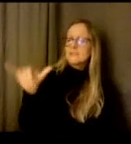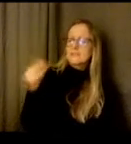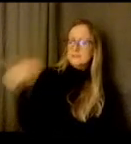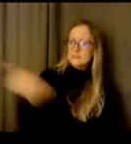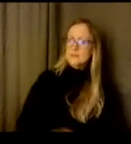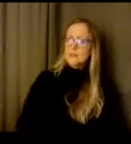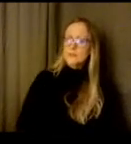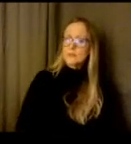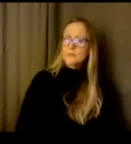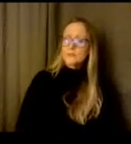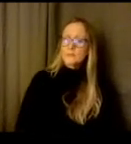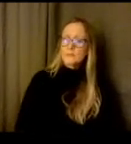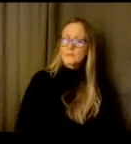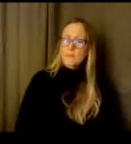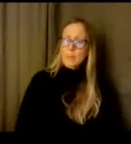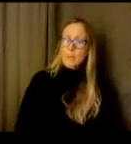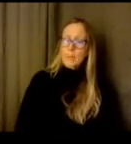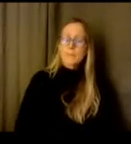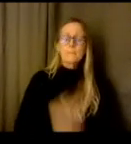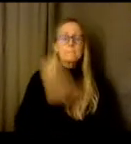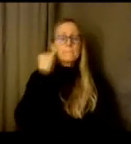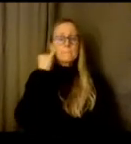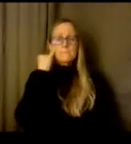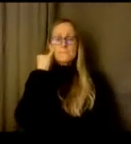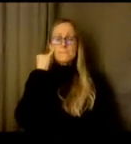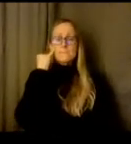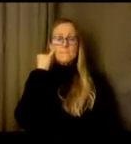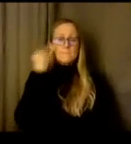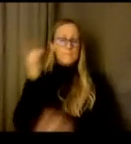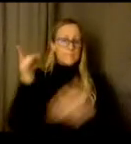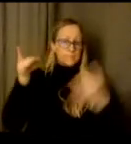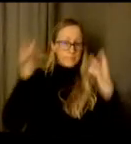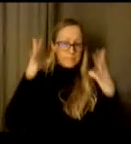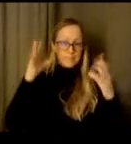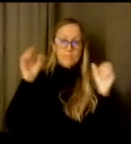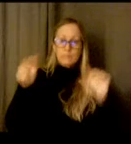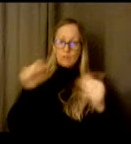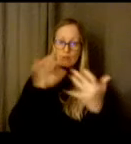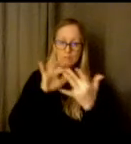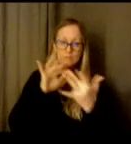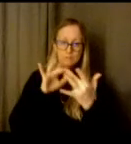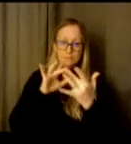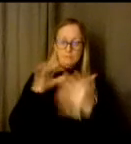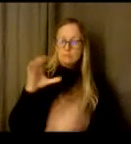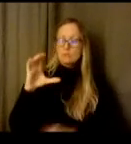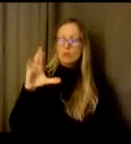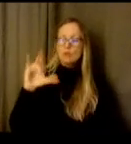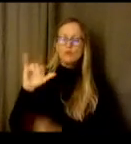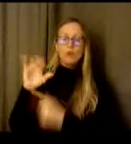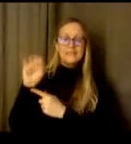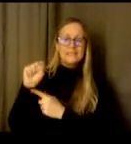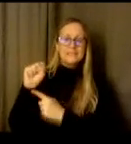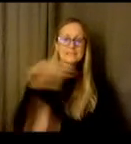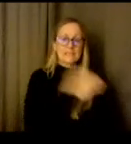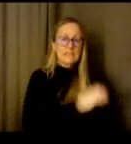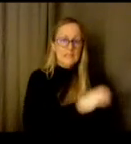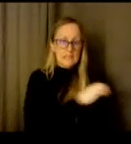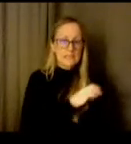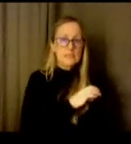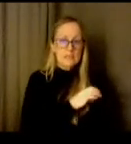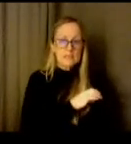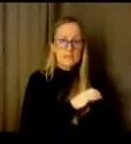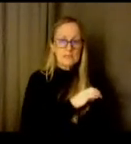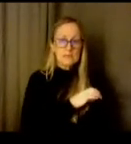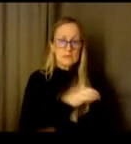well um if they're having like you know crises they can contact the crisis clinic um and you know